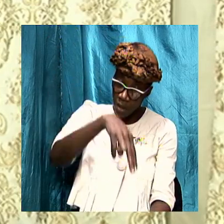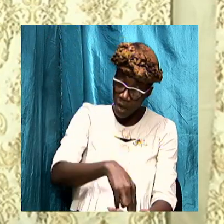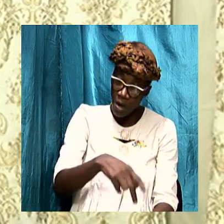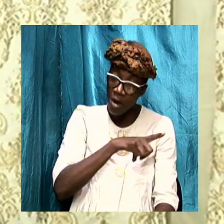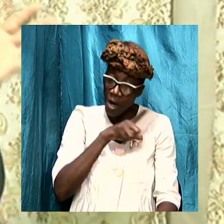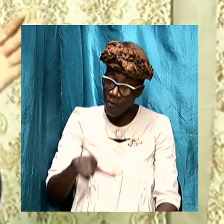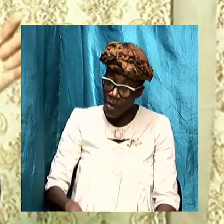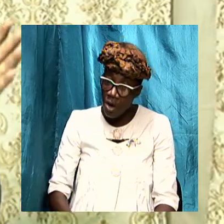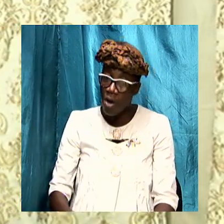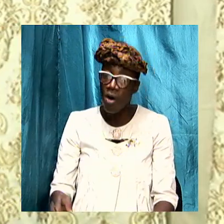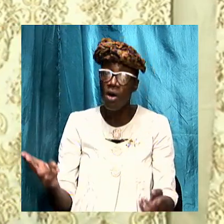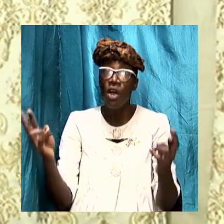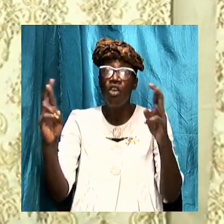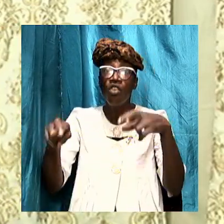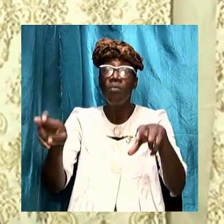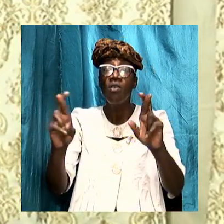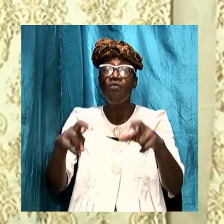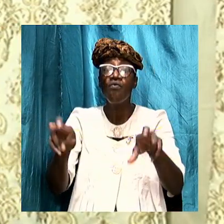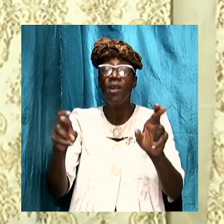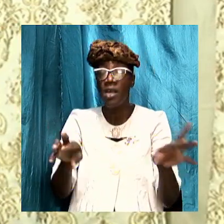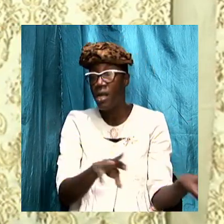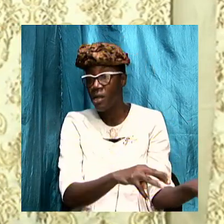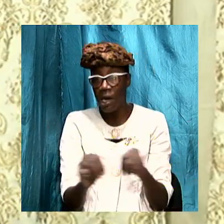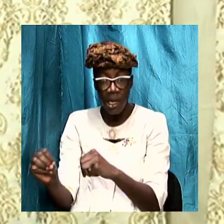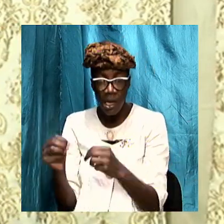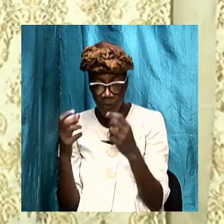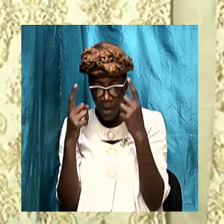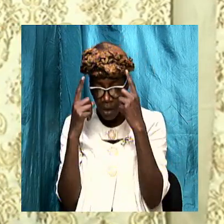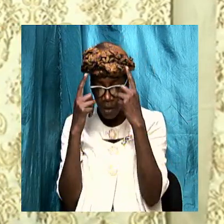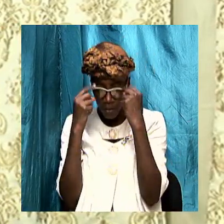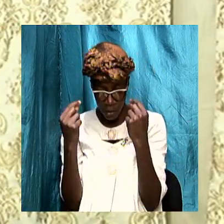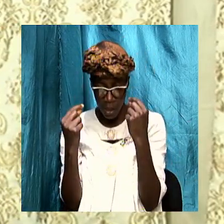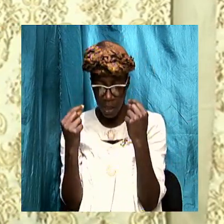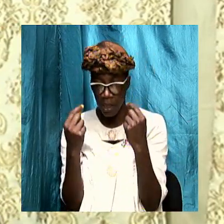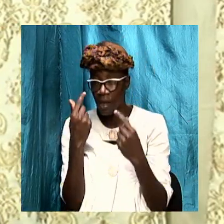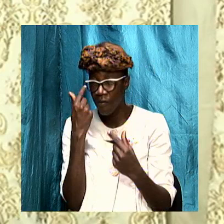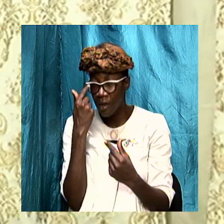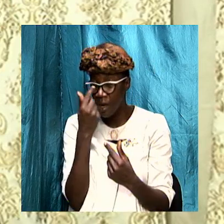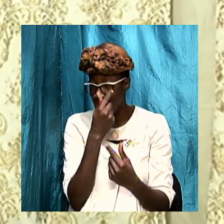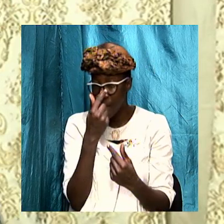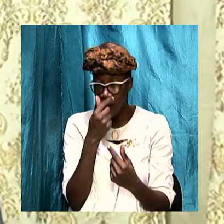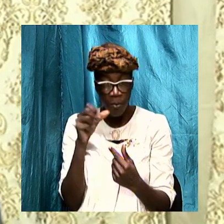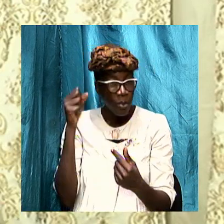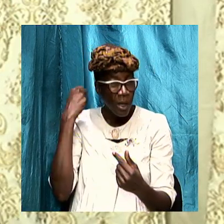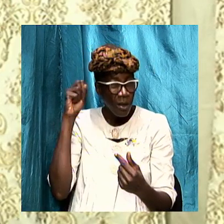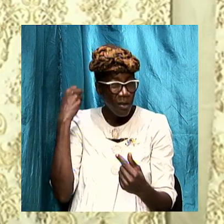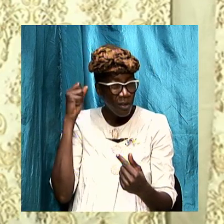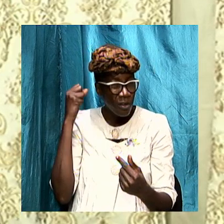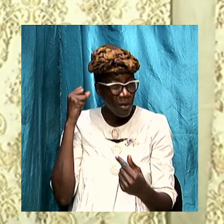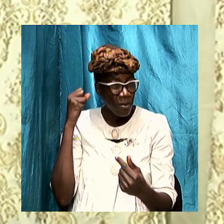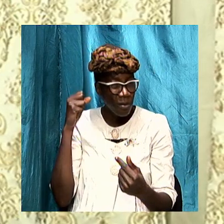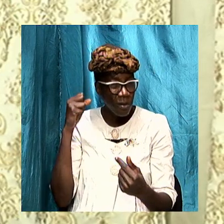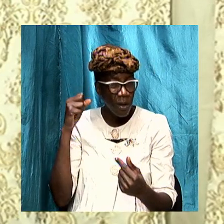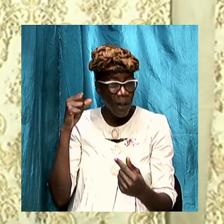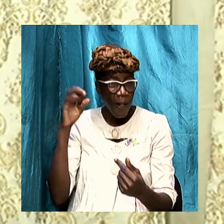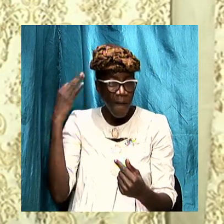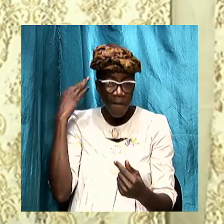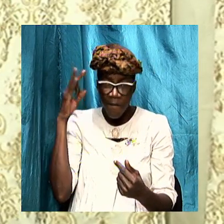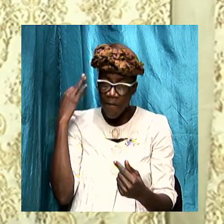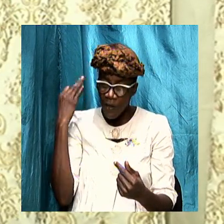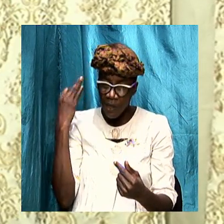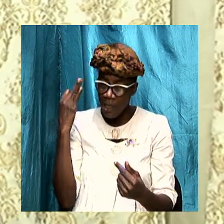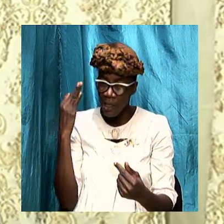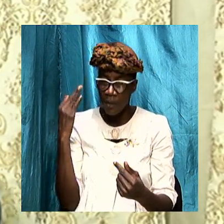ready to leave in the twinkling of an eye it sounds funny it sounds as if it is